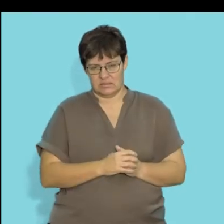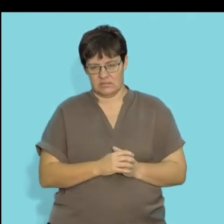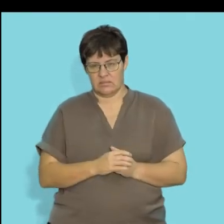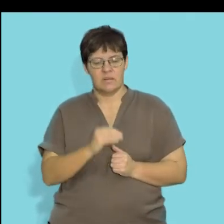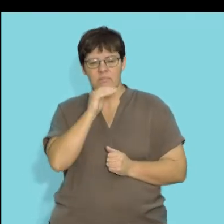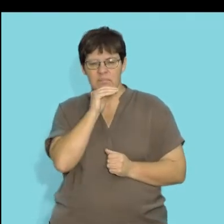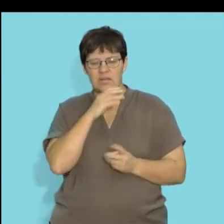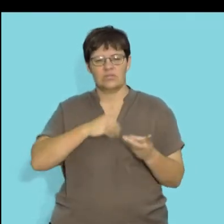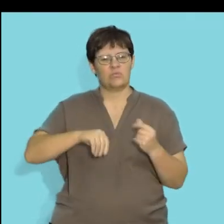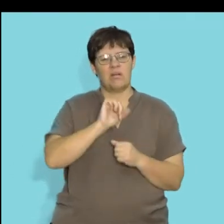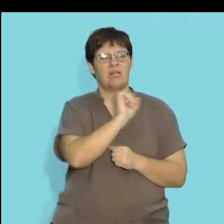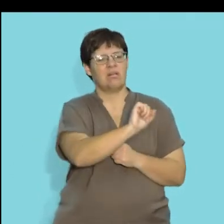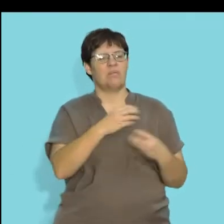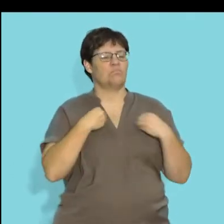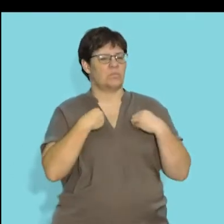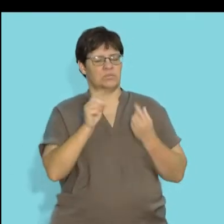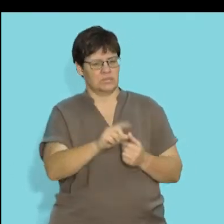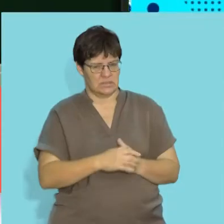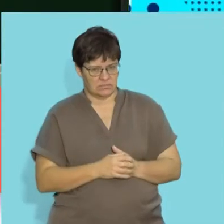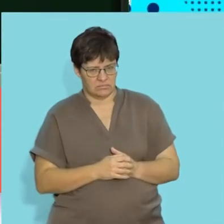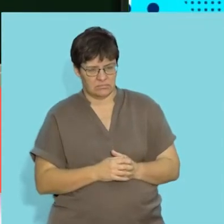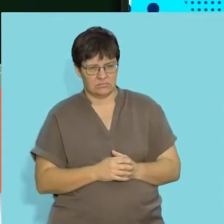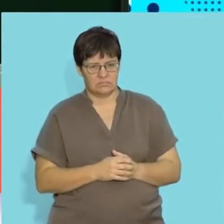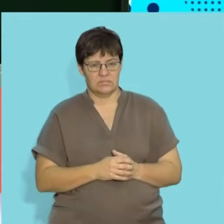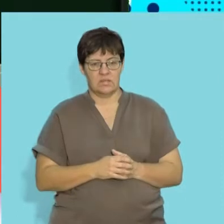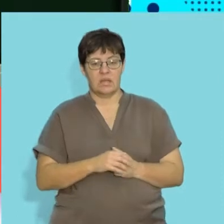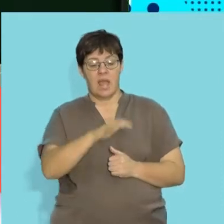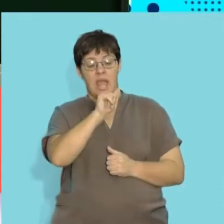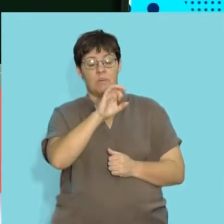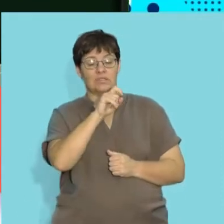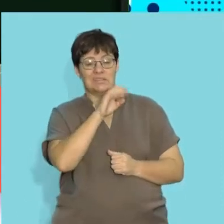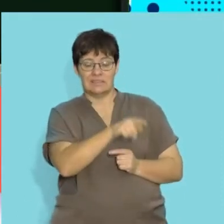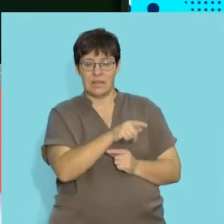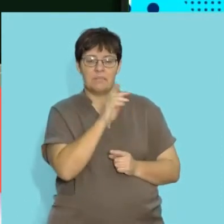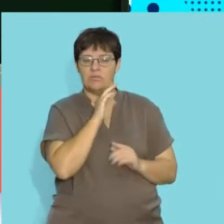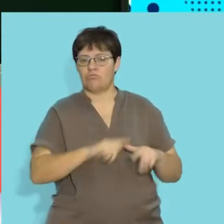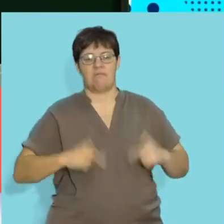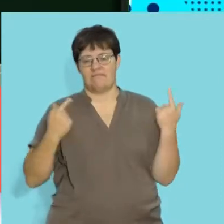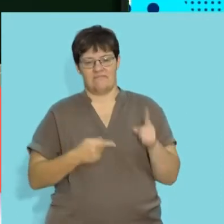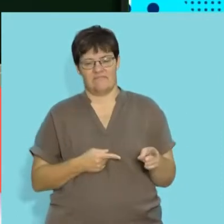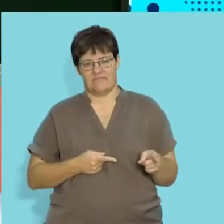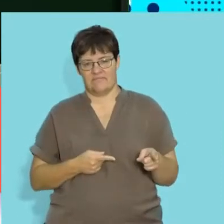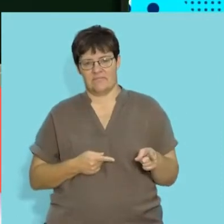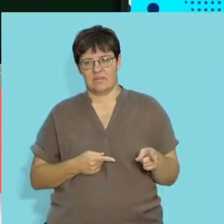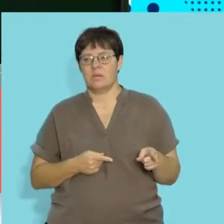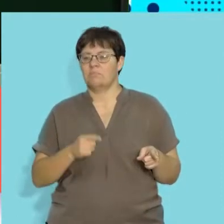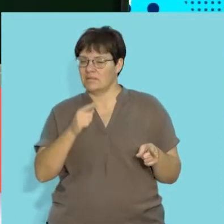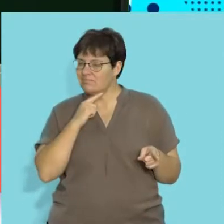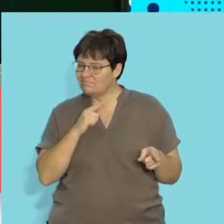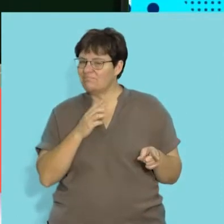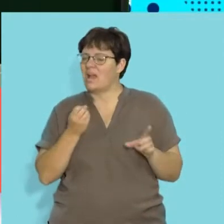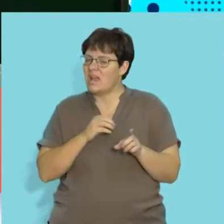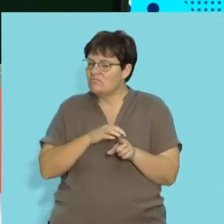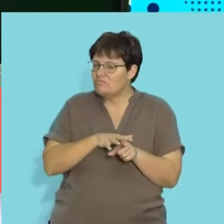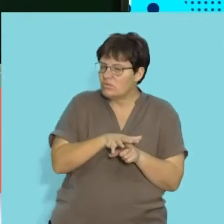Now what do we mean by soil and its properties? Remember that the abiotic factors are the non-living components. But these play a